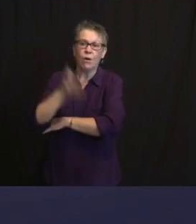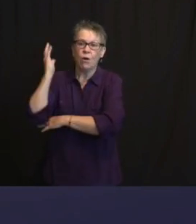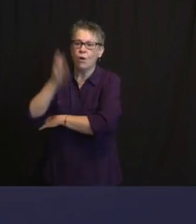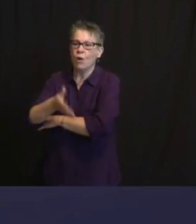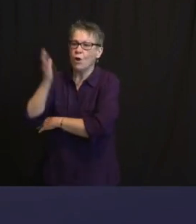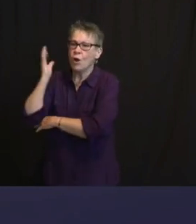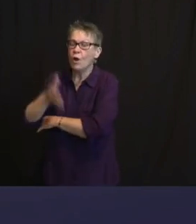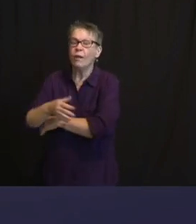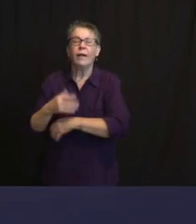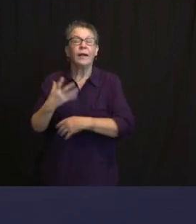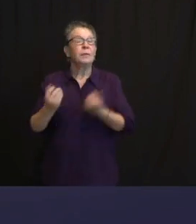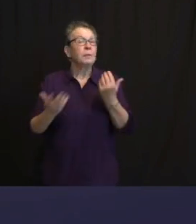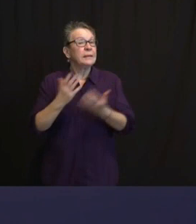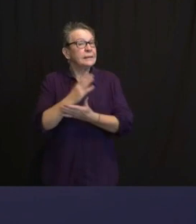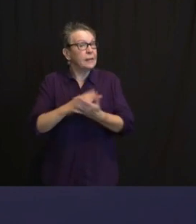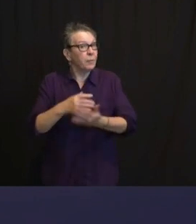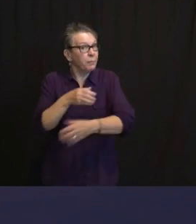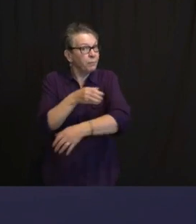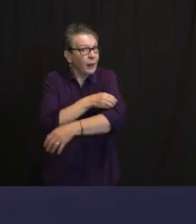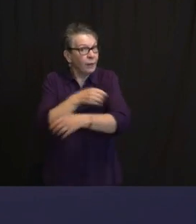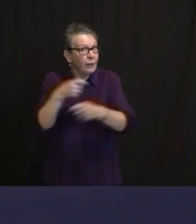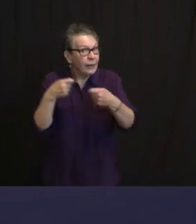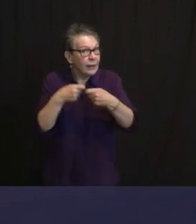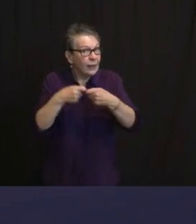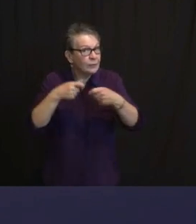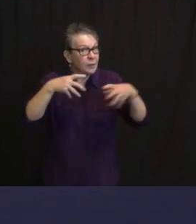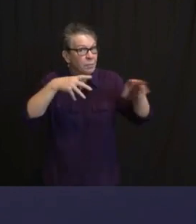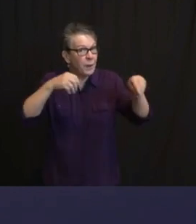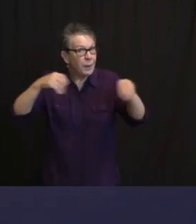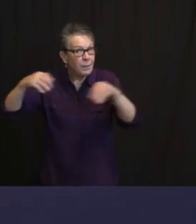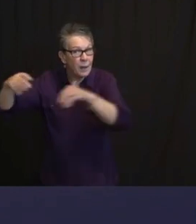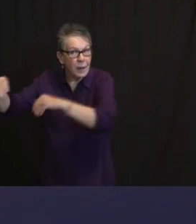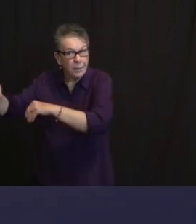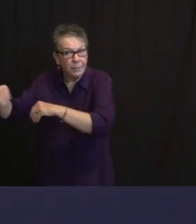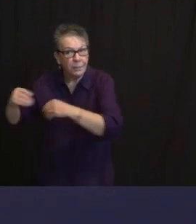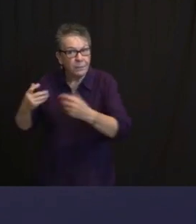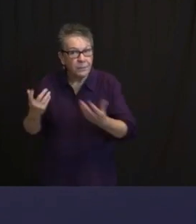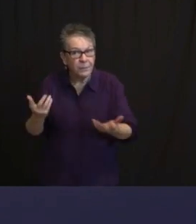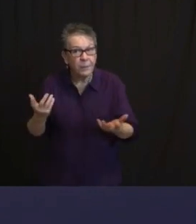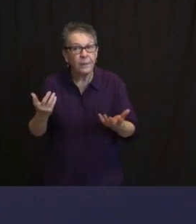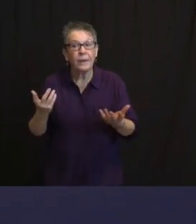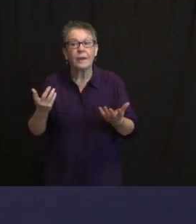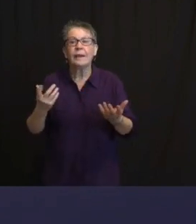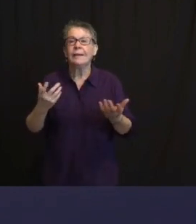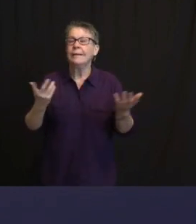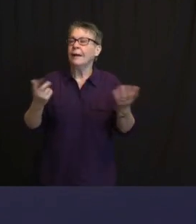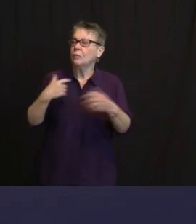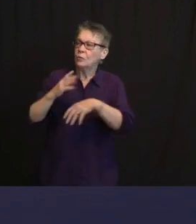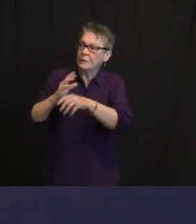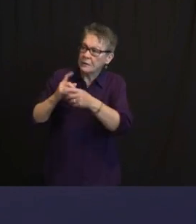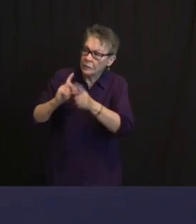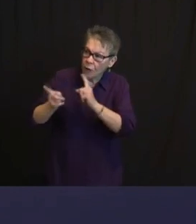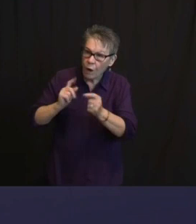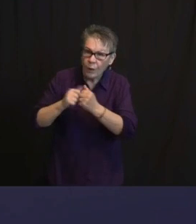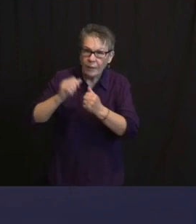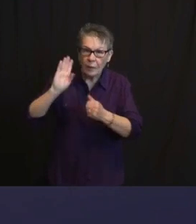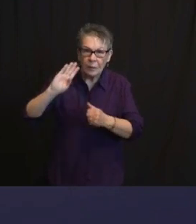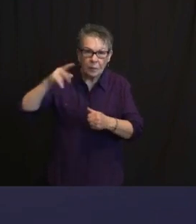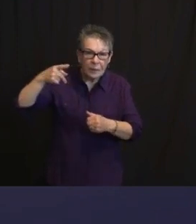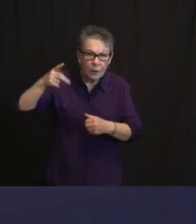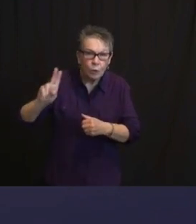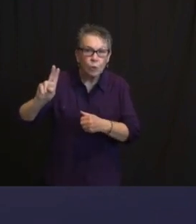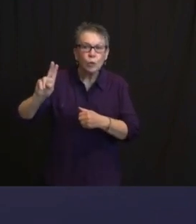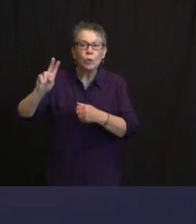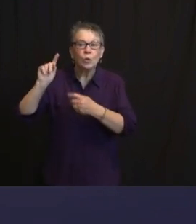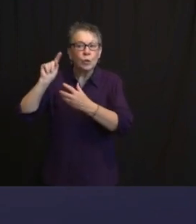IN TOUCH WITH JOE FIERLISO AND BPU TO MAKE SURE THE SERVICE PROVIDERS ARE READY, AND THE BUCKET TRUCKS ARE ALREADY LINED UP,